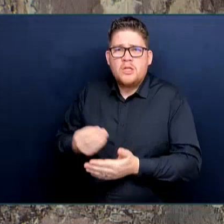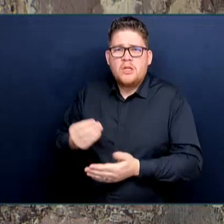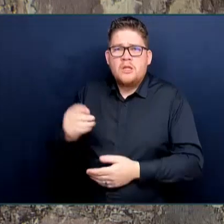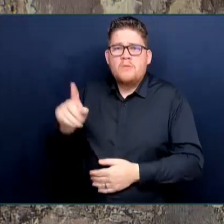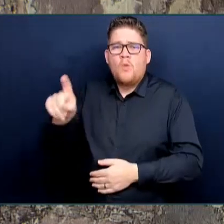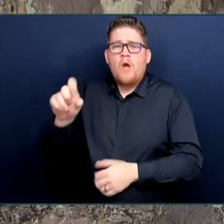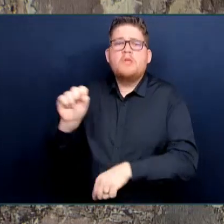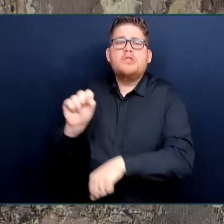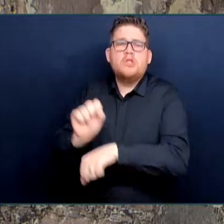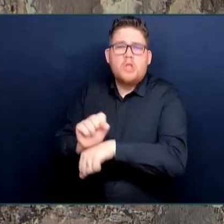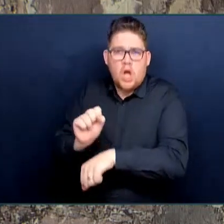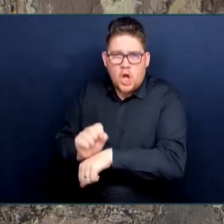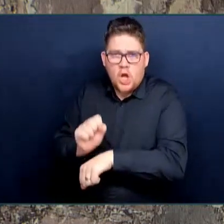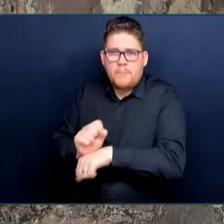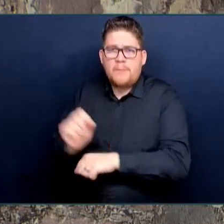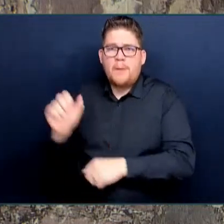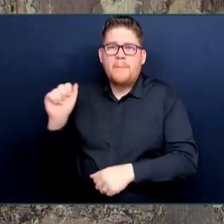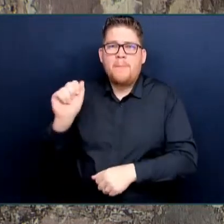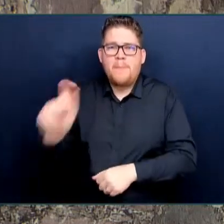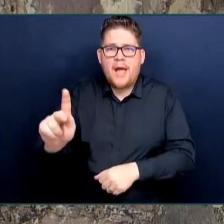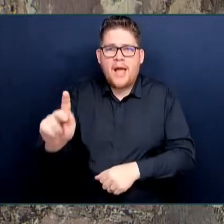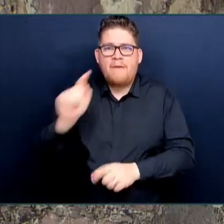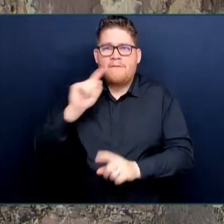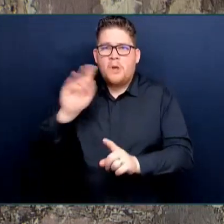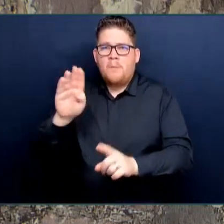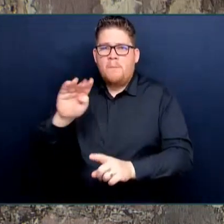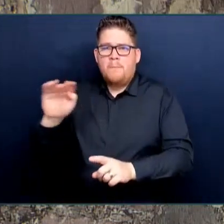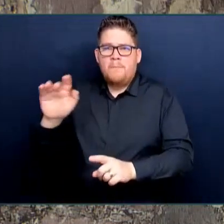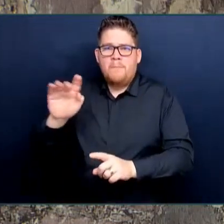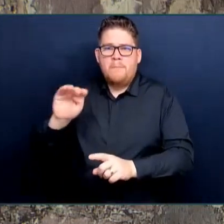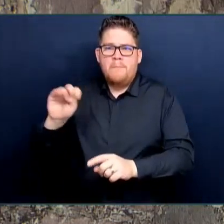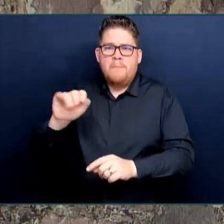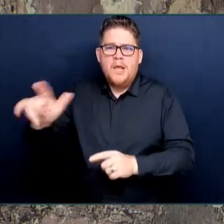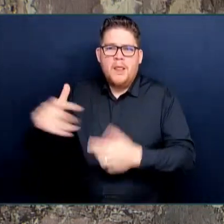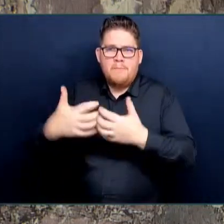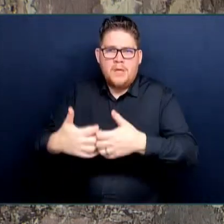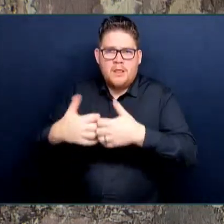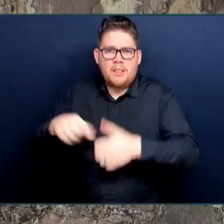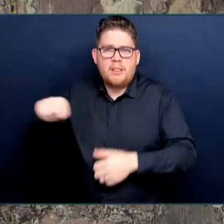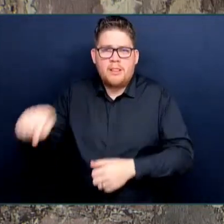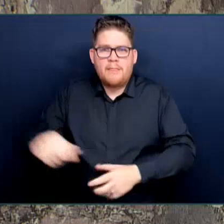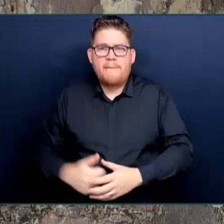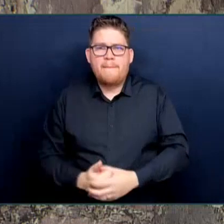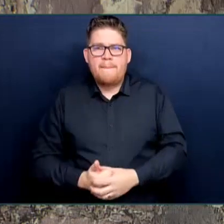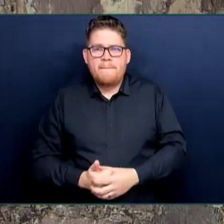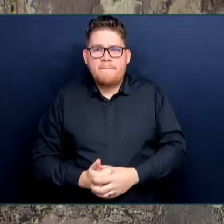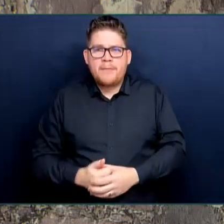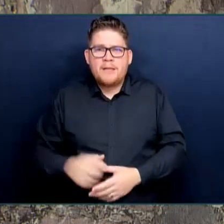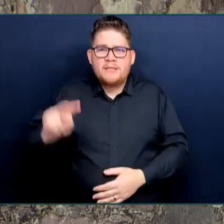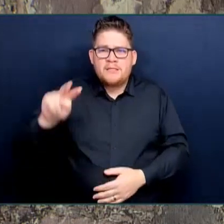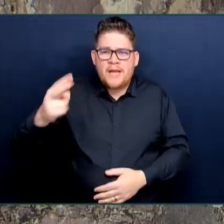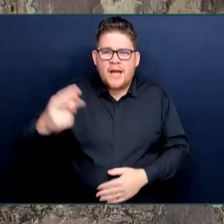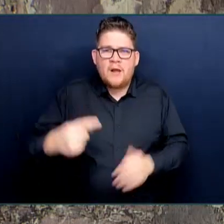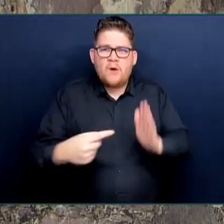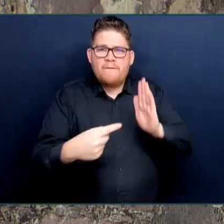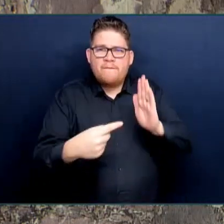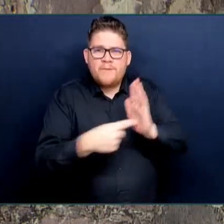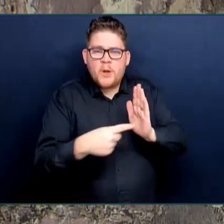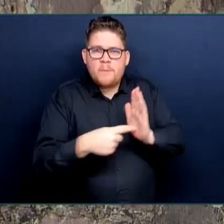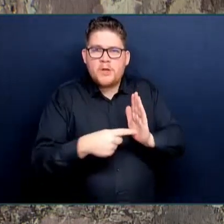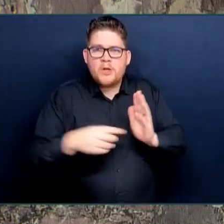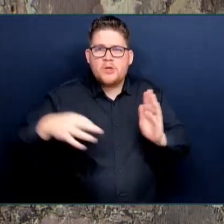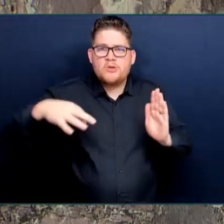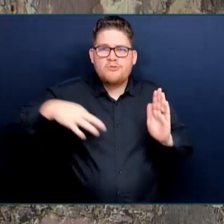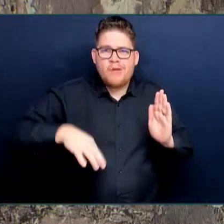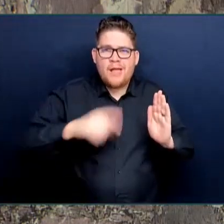Just this weekend, the second affordability credit for B.C. residents, up to $410 per family,